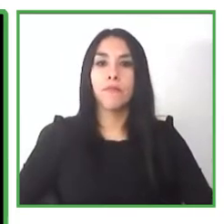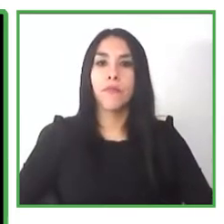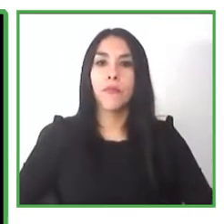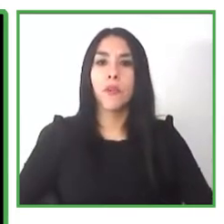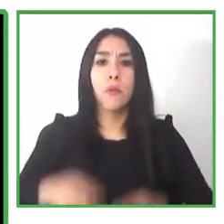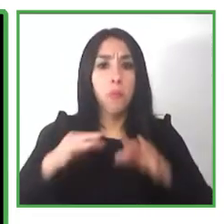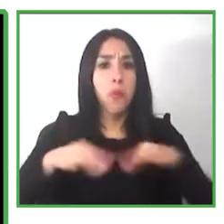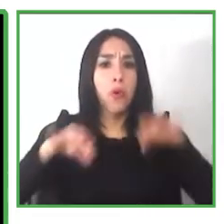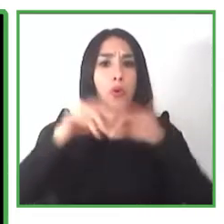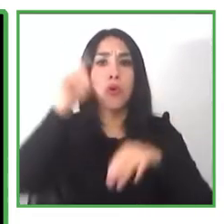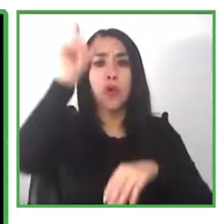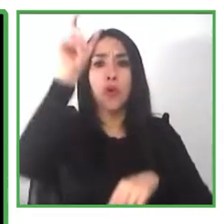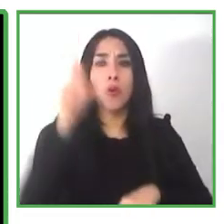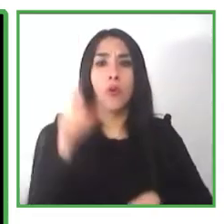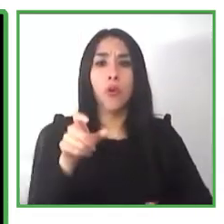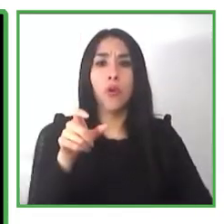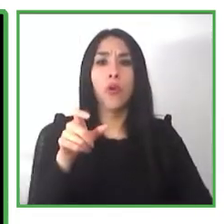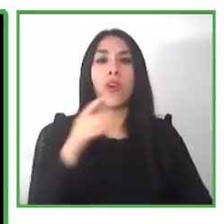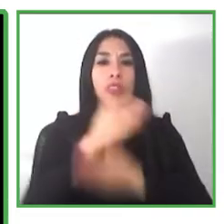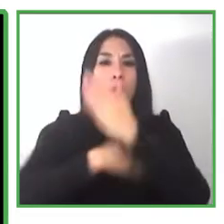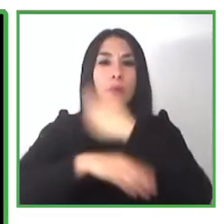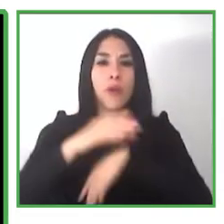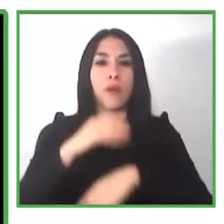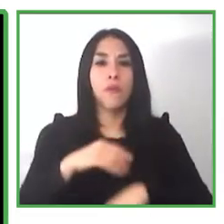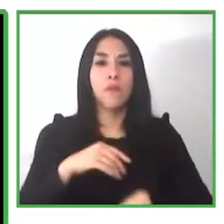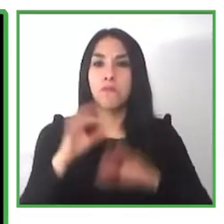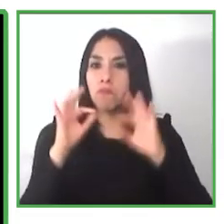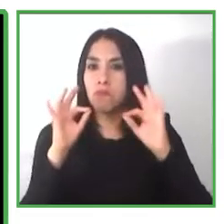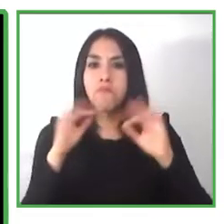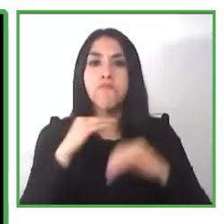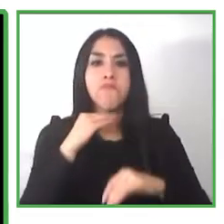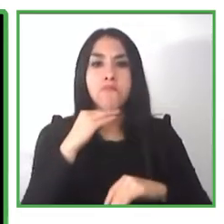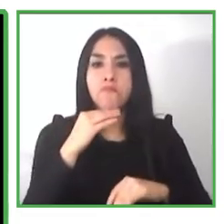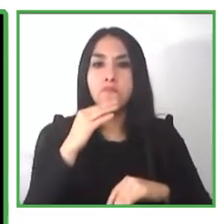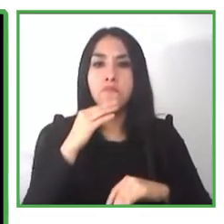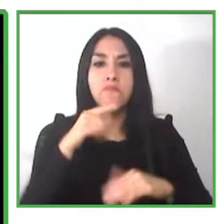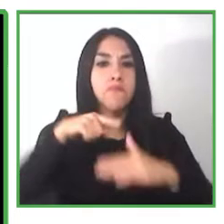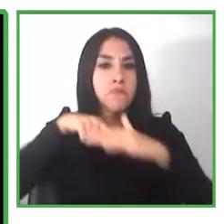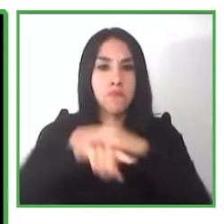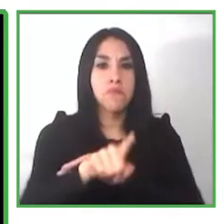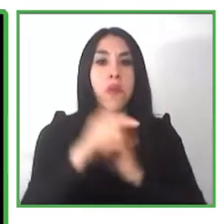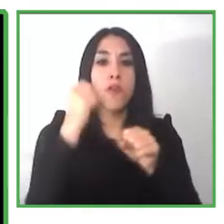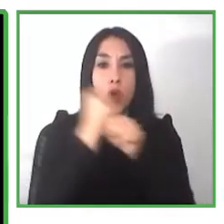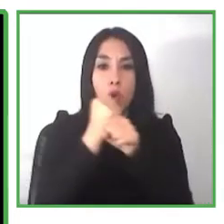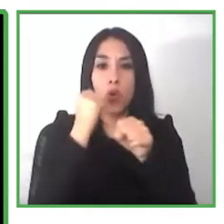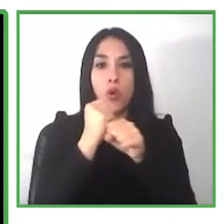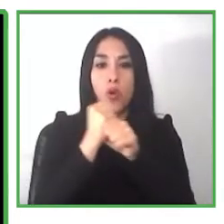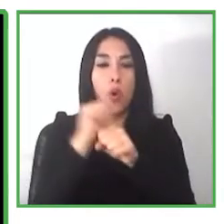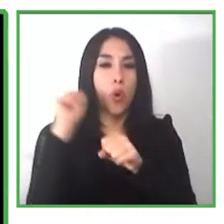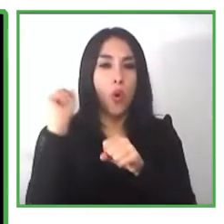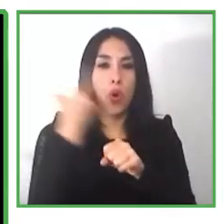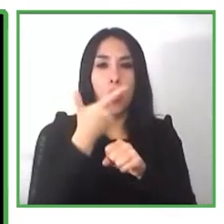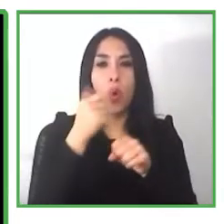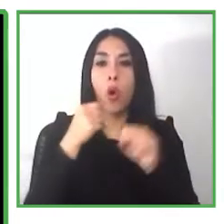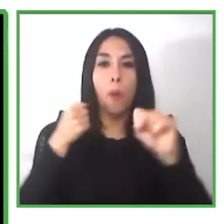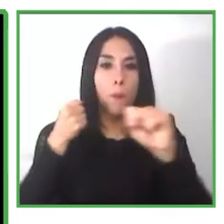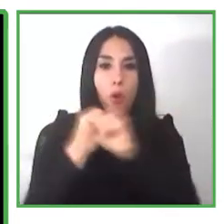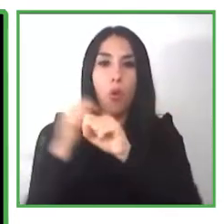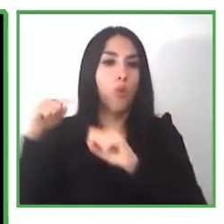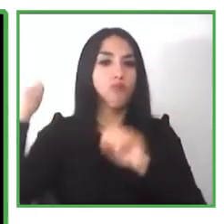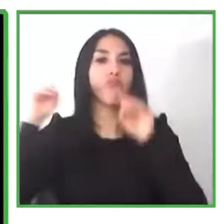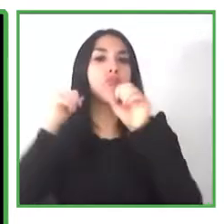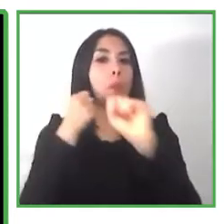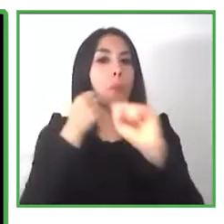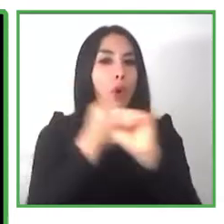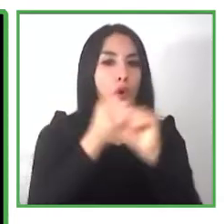work and we can provide the correct supports to to help you we are very person-centered all the work we do and we review our